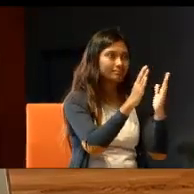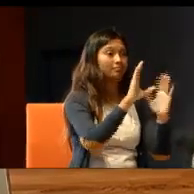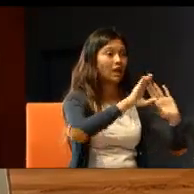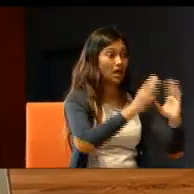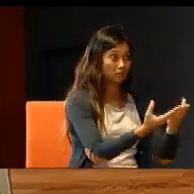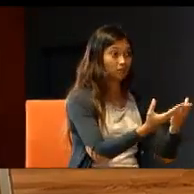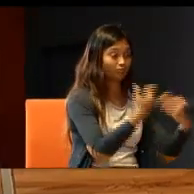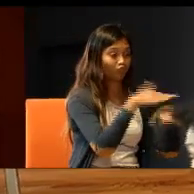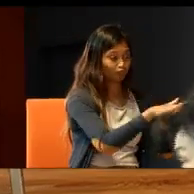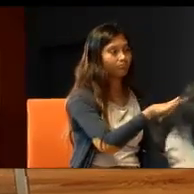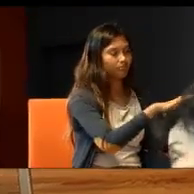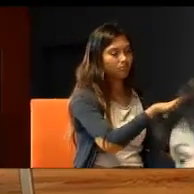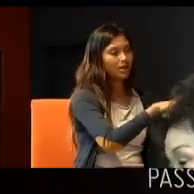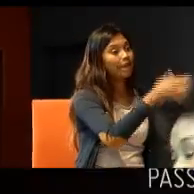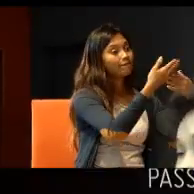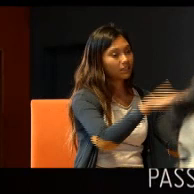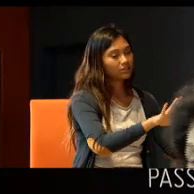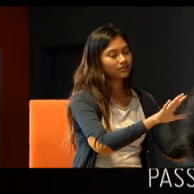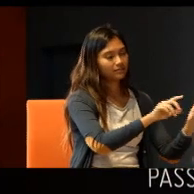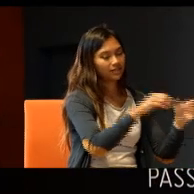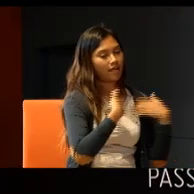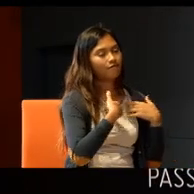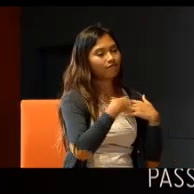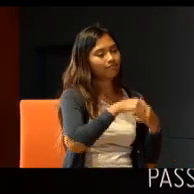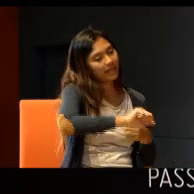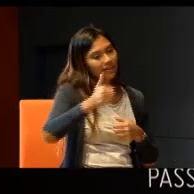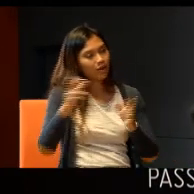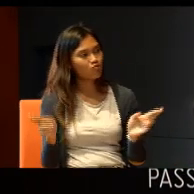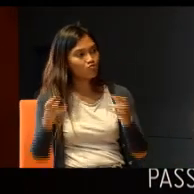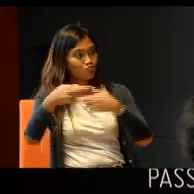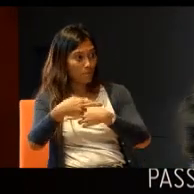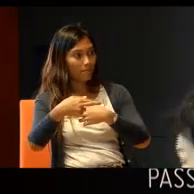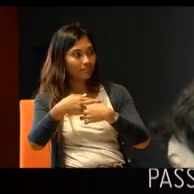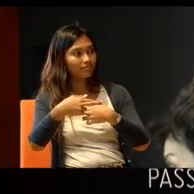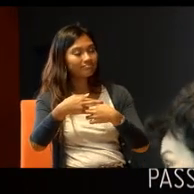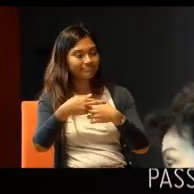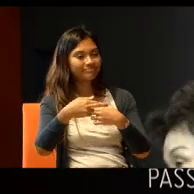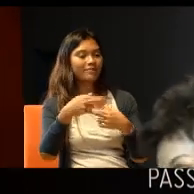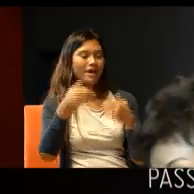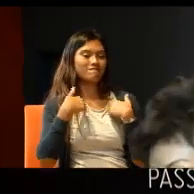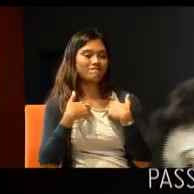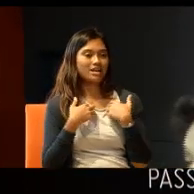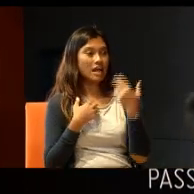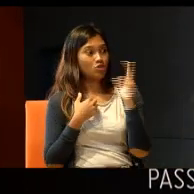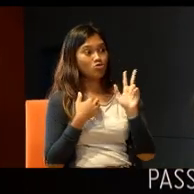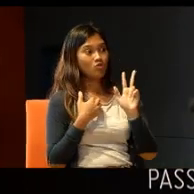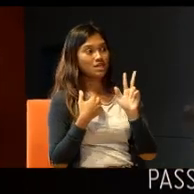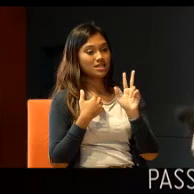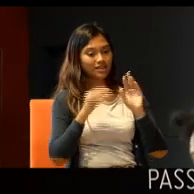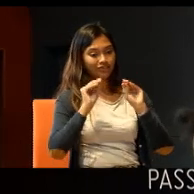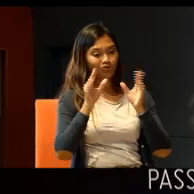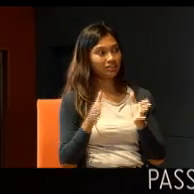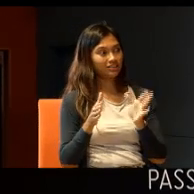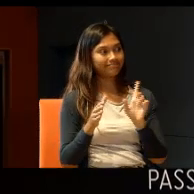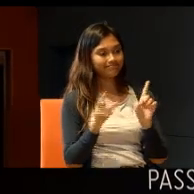allocated, a special room, for them. And they would meet, the three resource teachers, Chin Heng, and